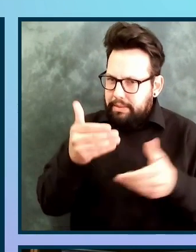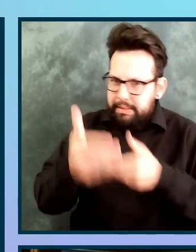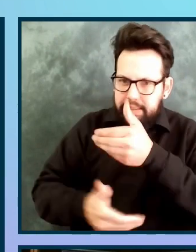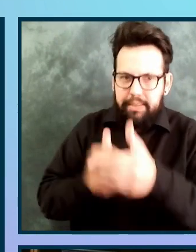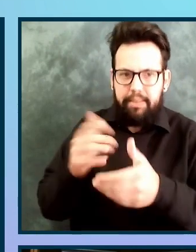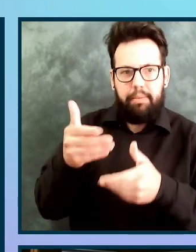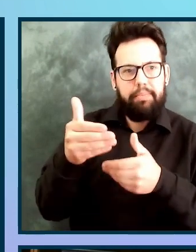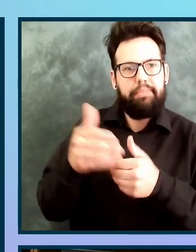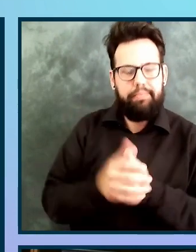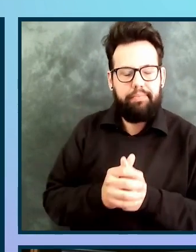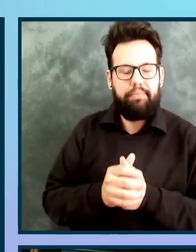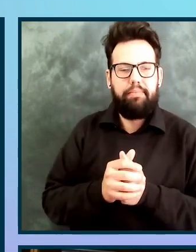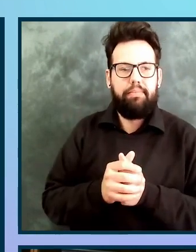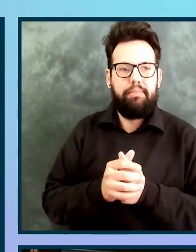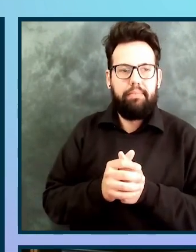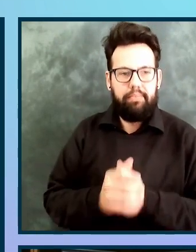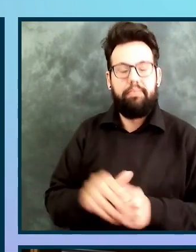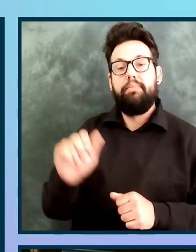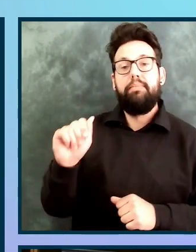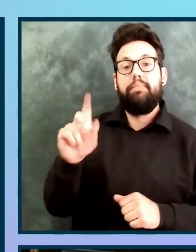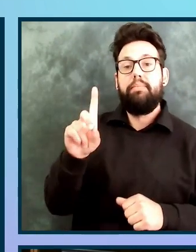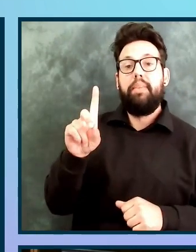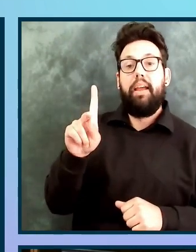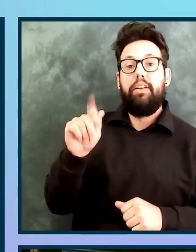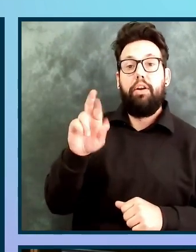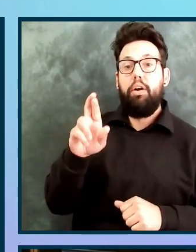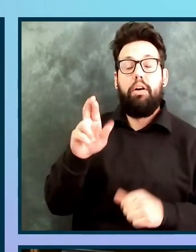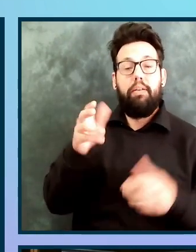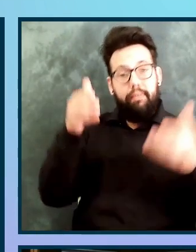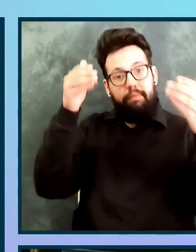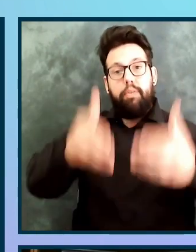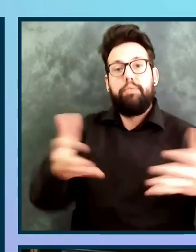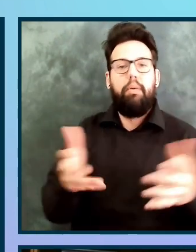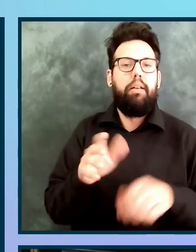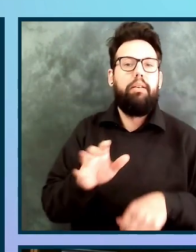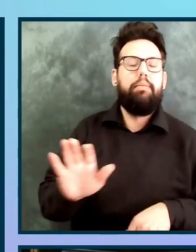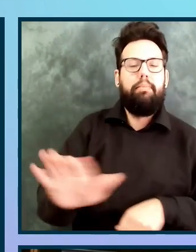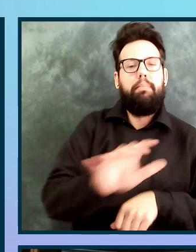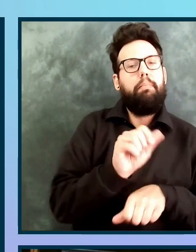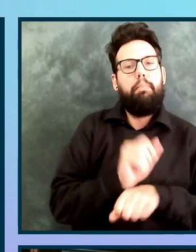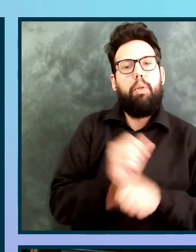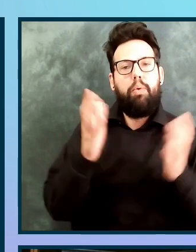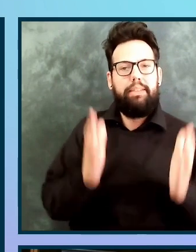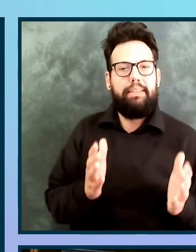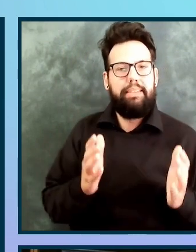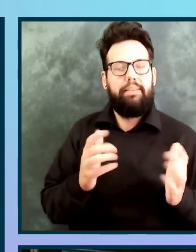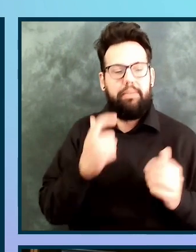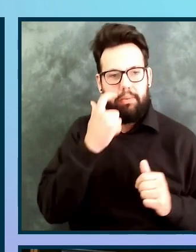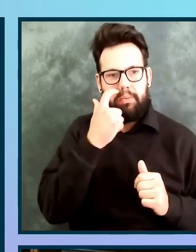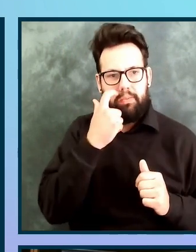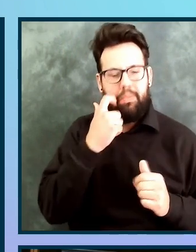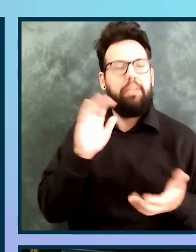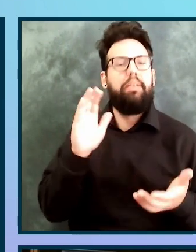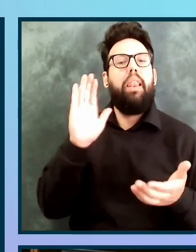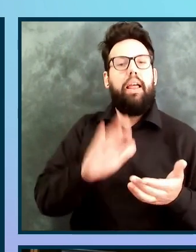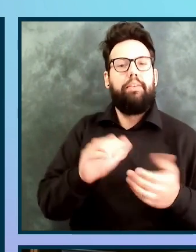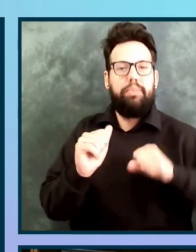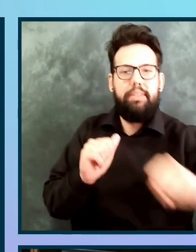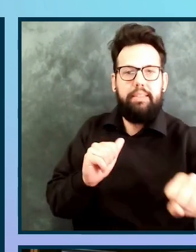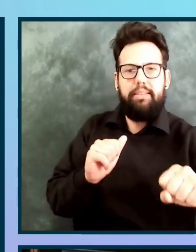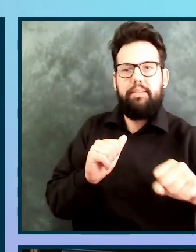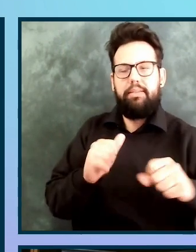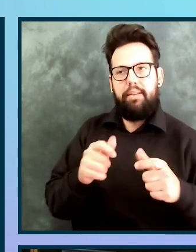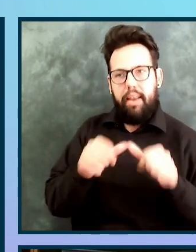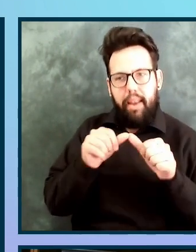Overall, ADCAR is about putting focus on the employees. It limits resistance and speeds up implementation. It values employee